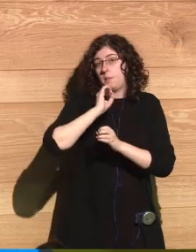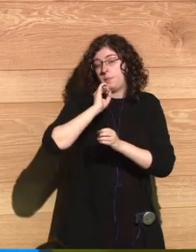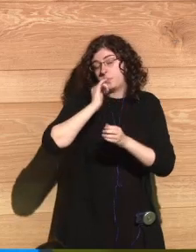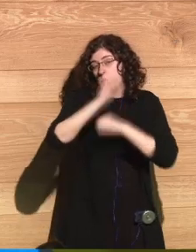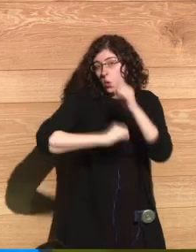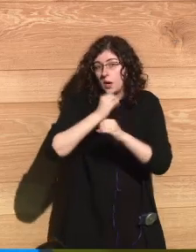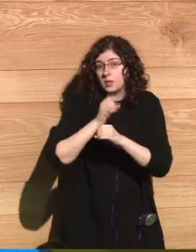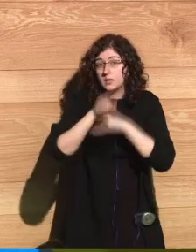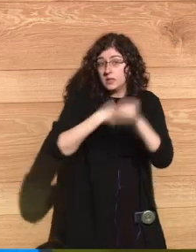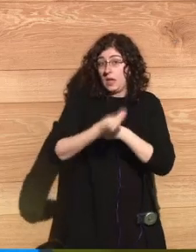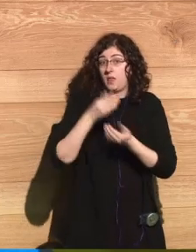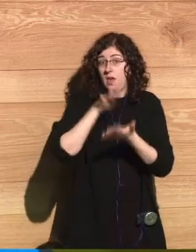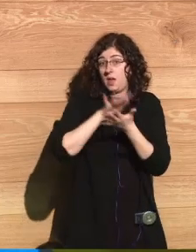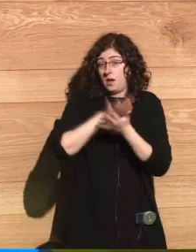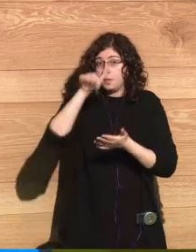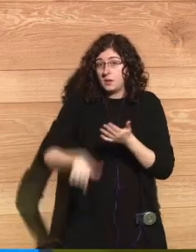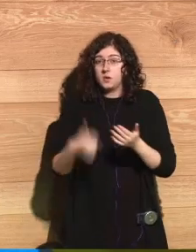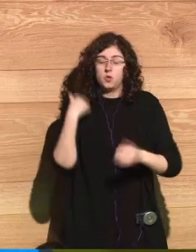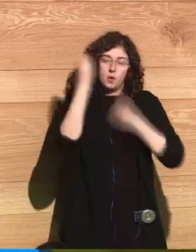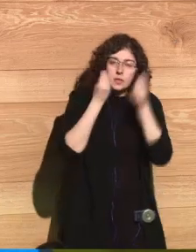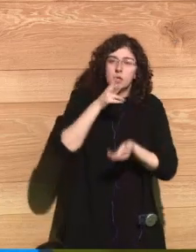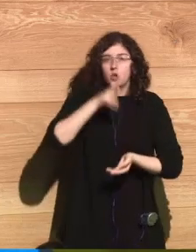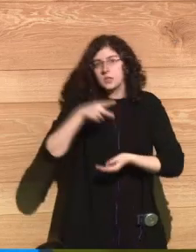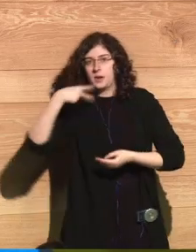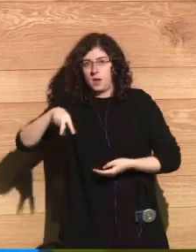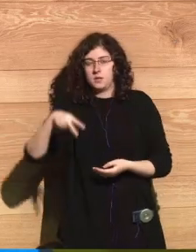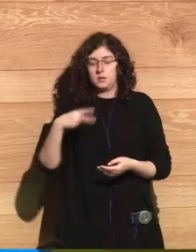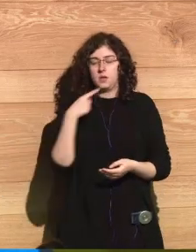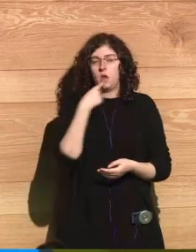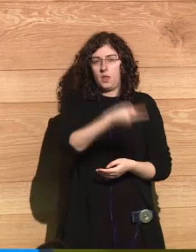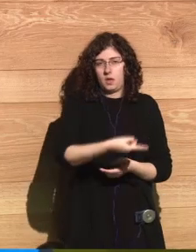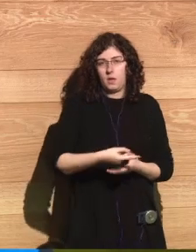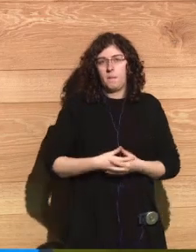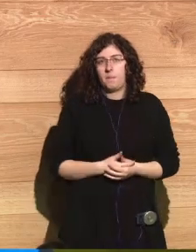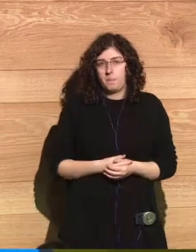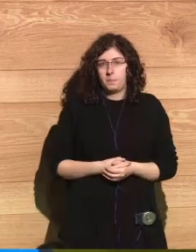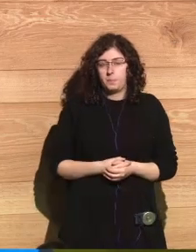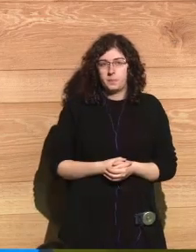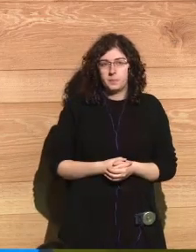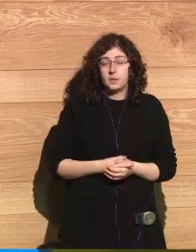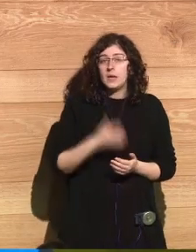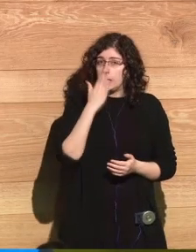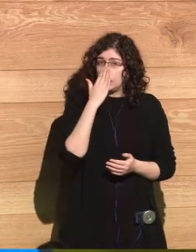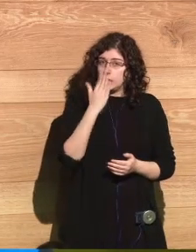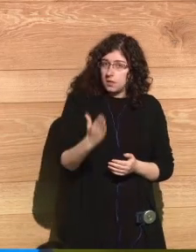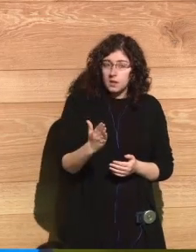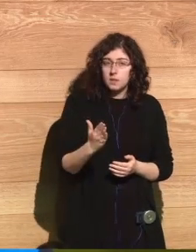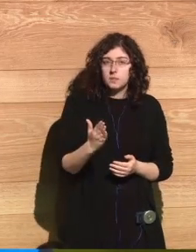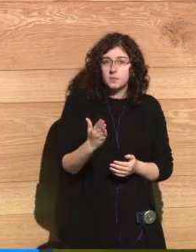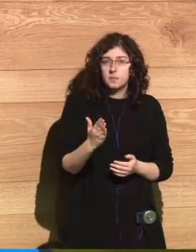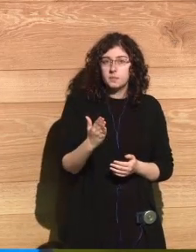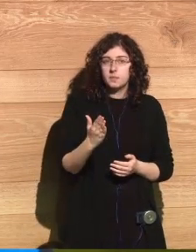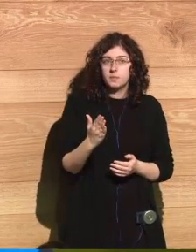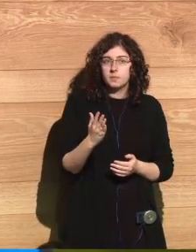told the reporters what I thought. And the United States have to stop